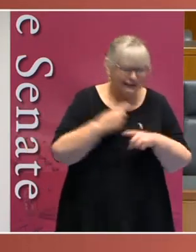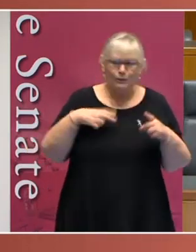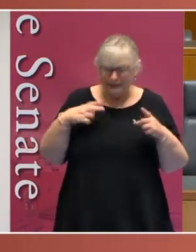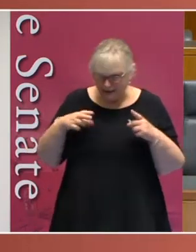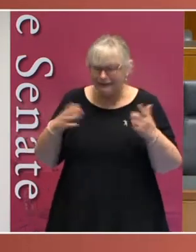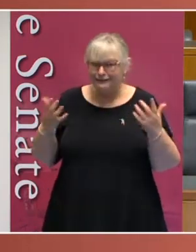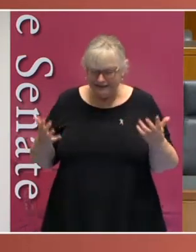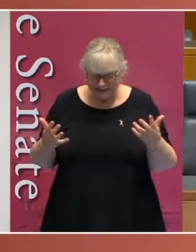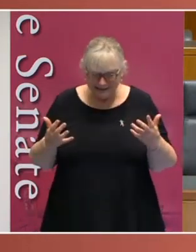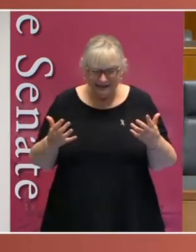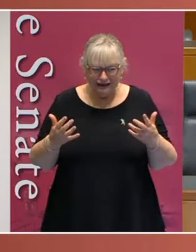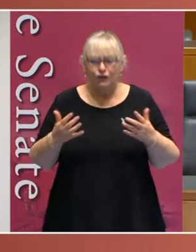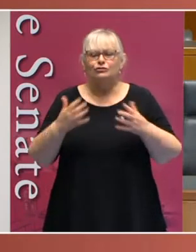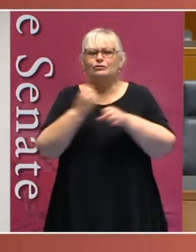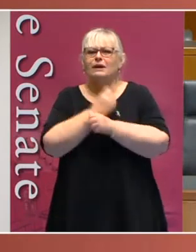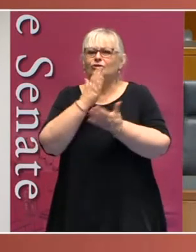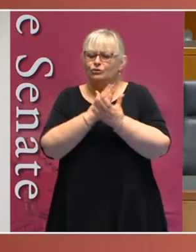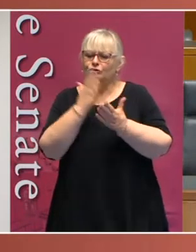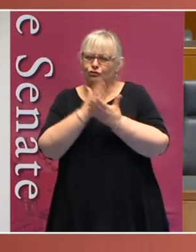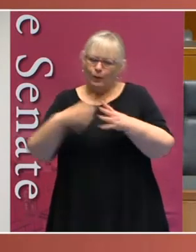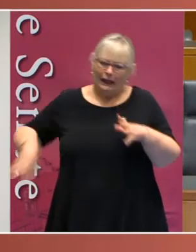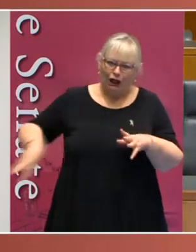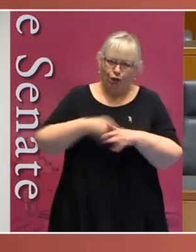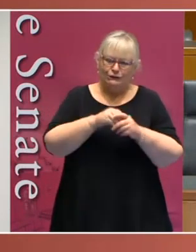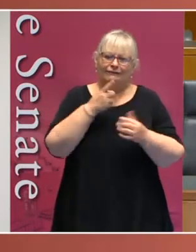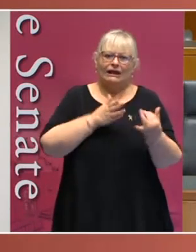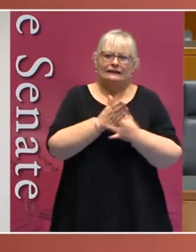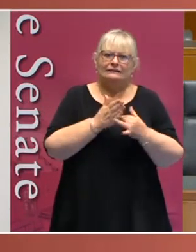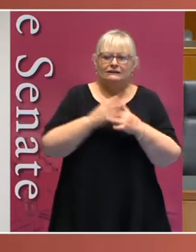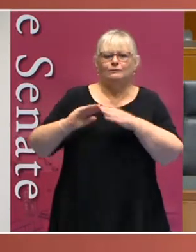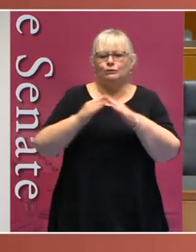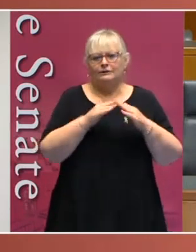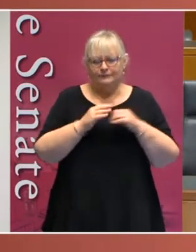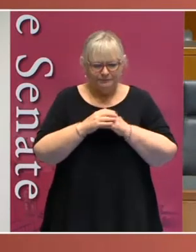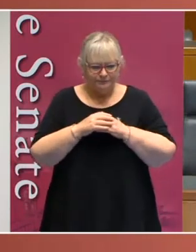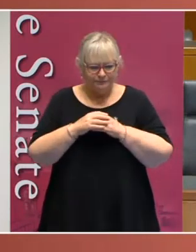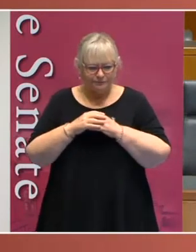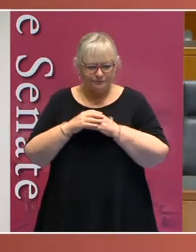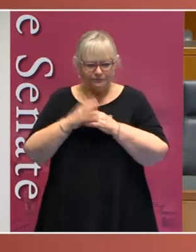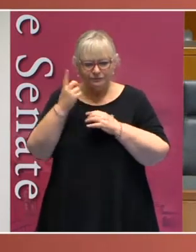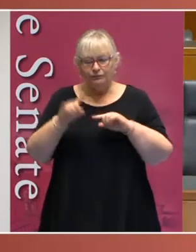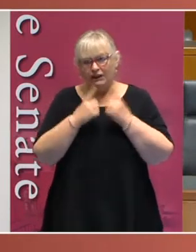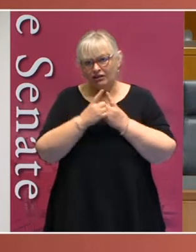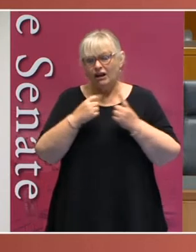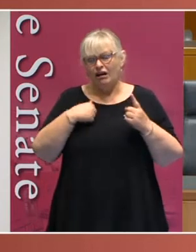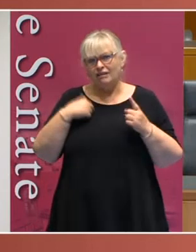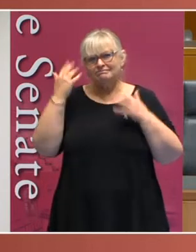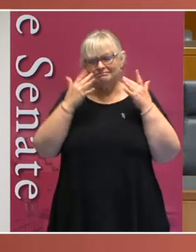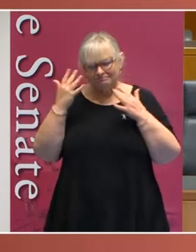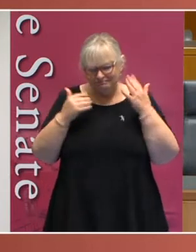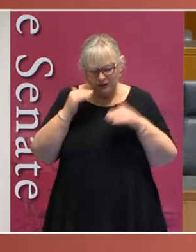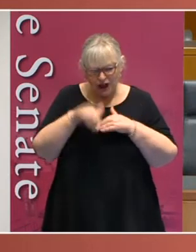are very other to bring about that inclusive and accessible society. One thing that I'm reflecting on